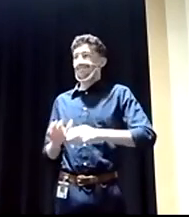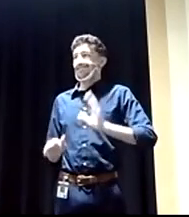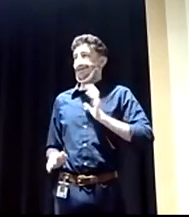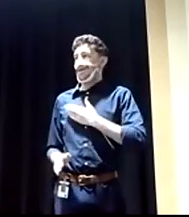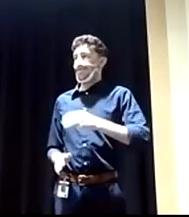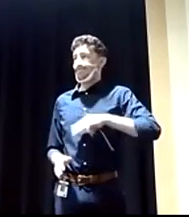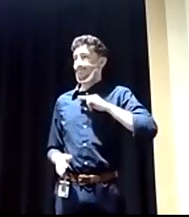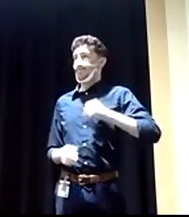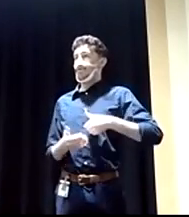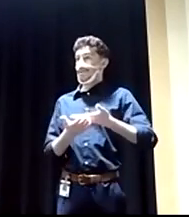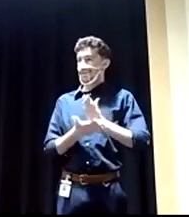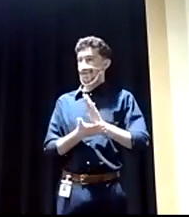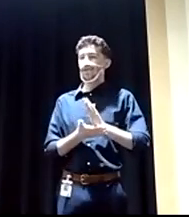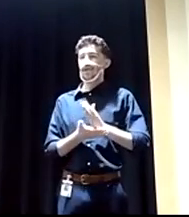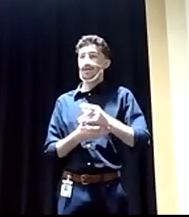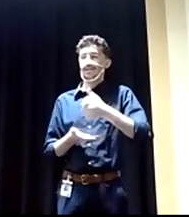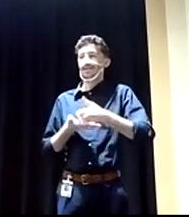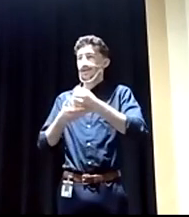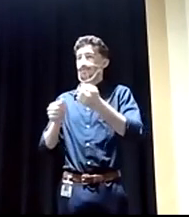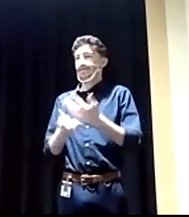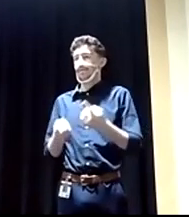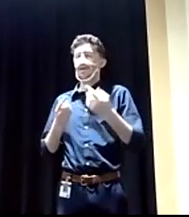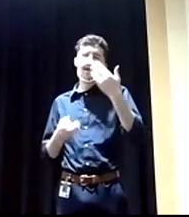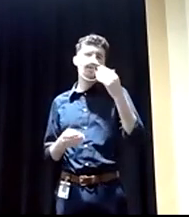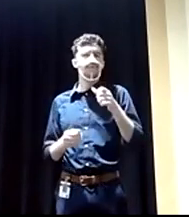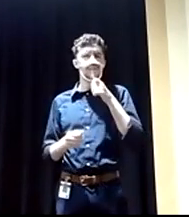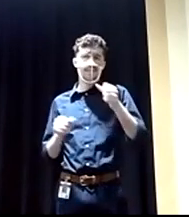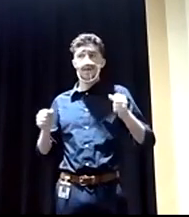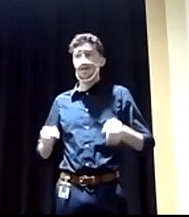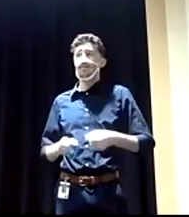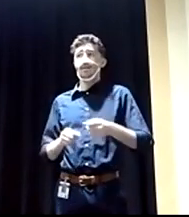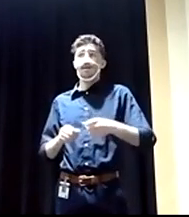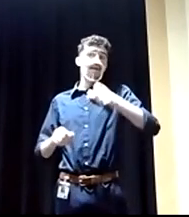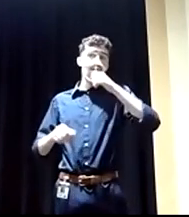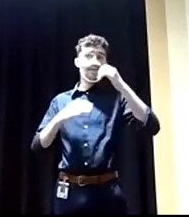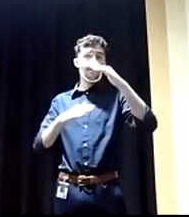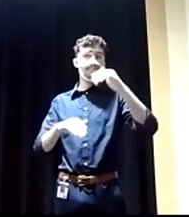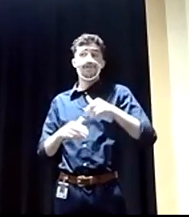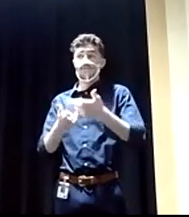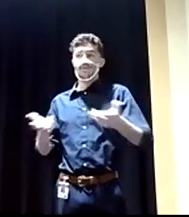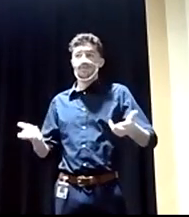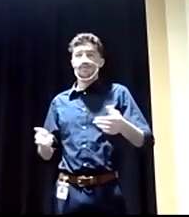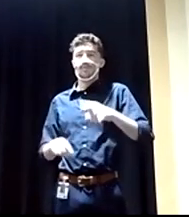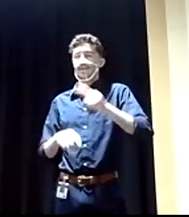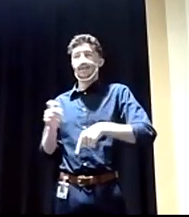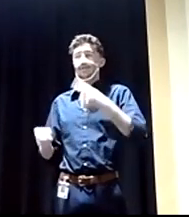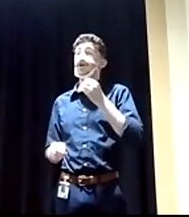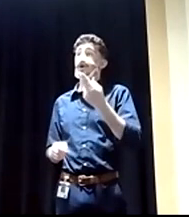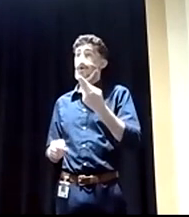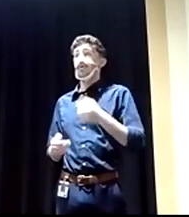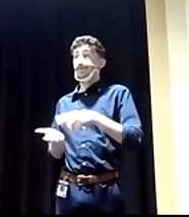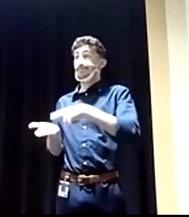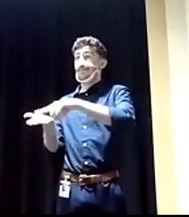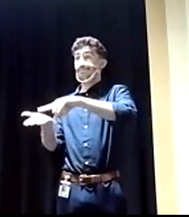help everybody. I know there's a fixed amount of resources that we have in America. We can't just pay everybody money, but